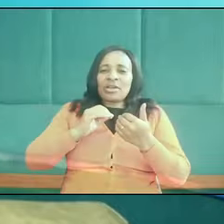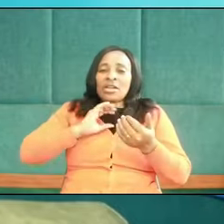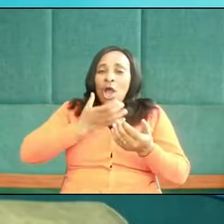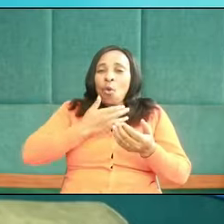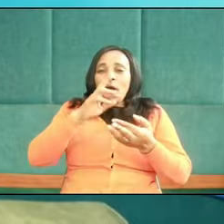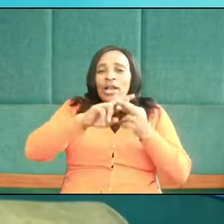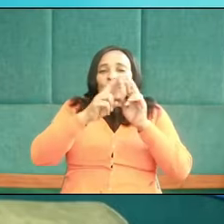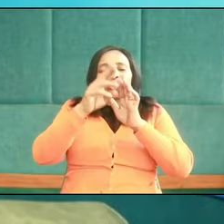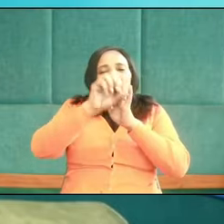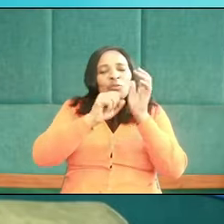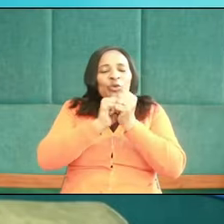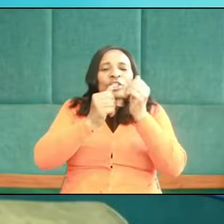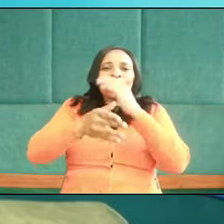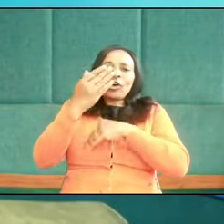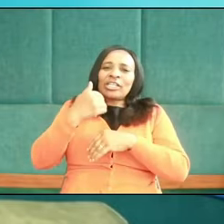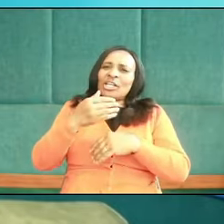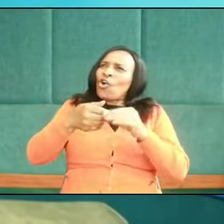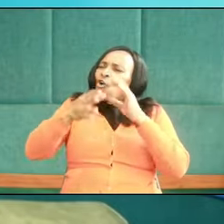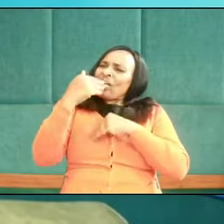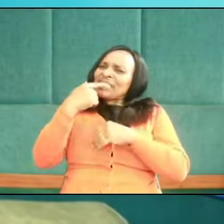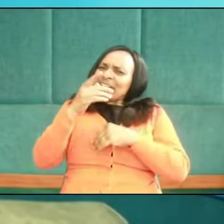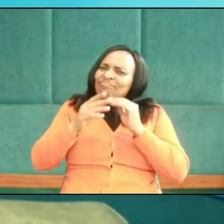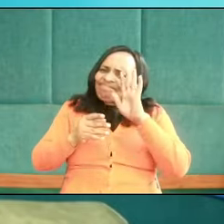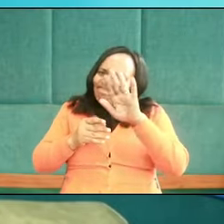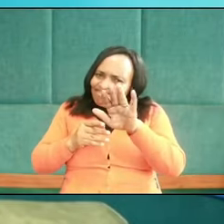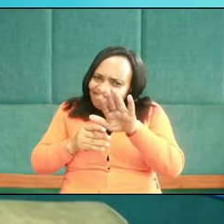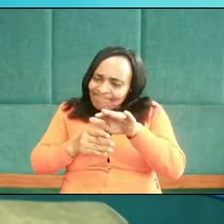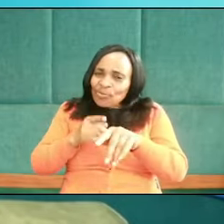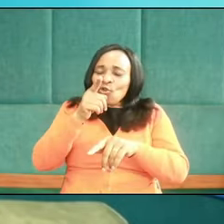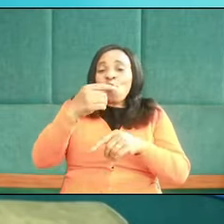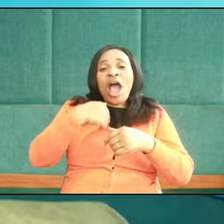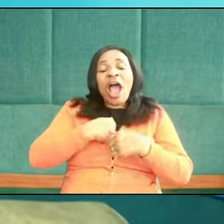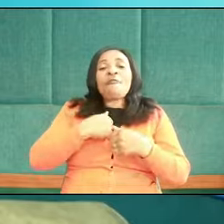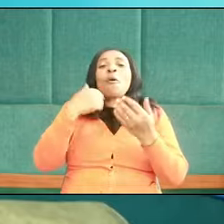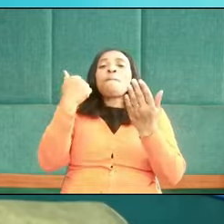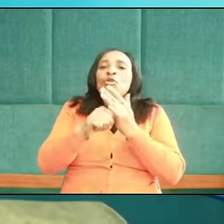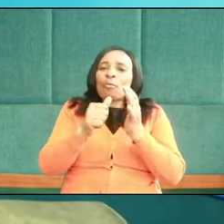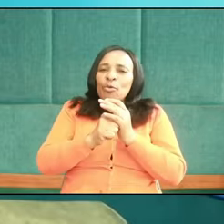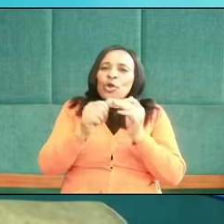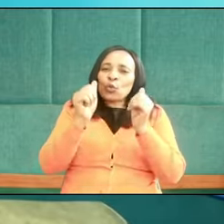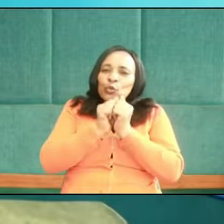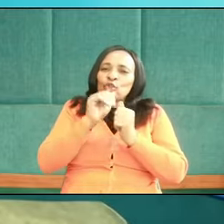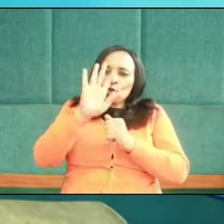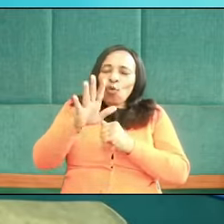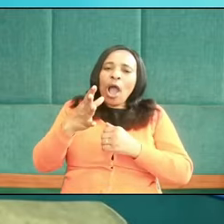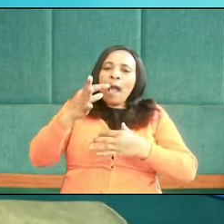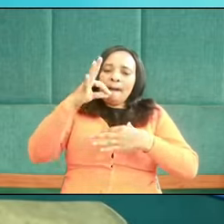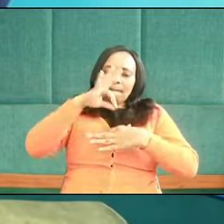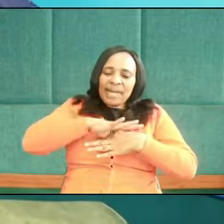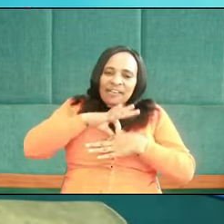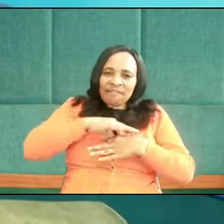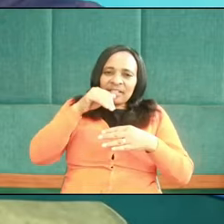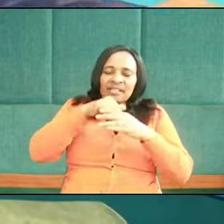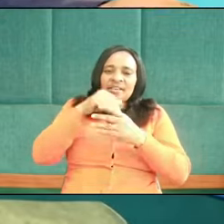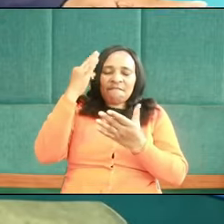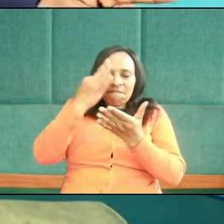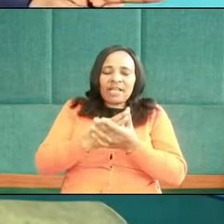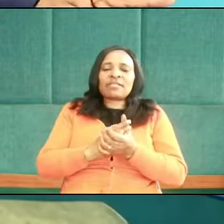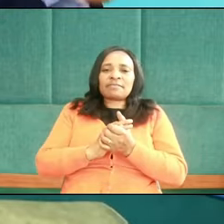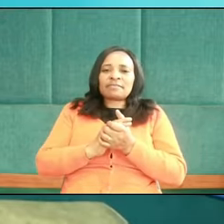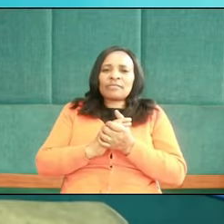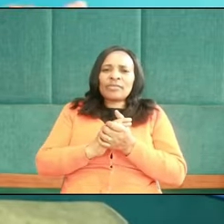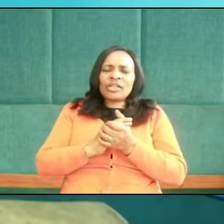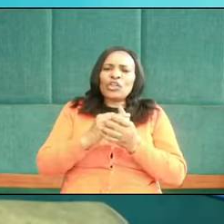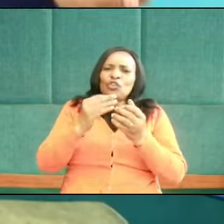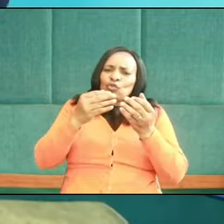with God, God is saying, hey, there's a problem with your prioritizing of religious matters. Prioritize visit to